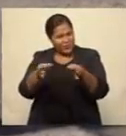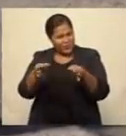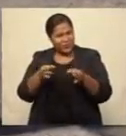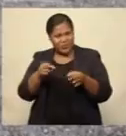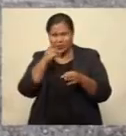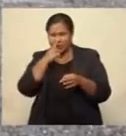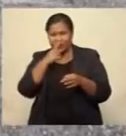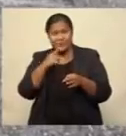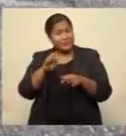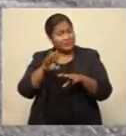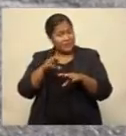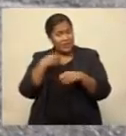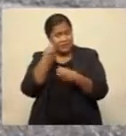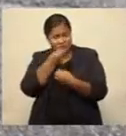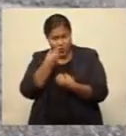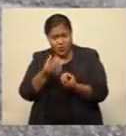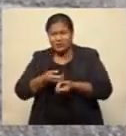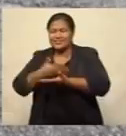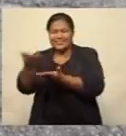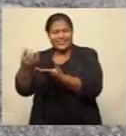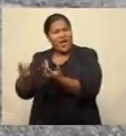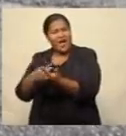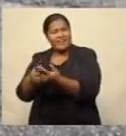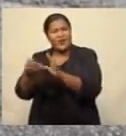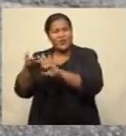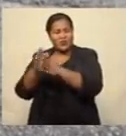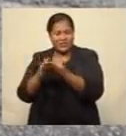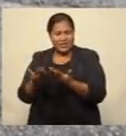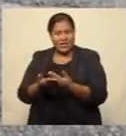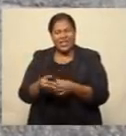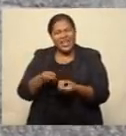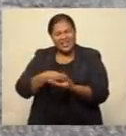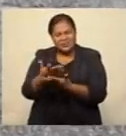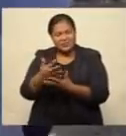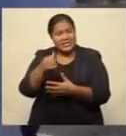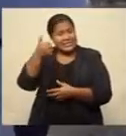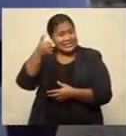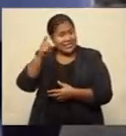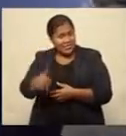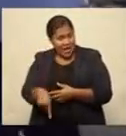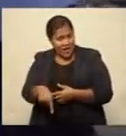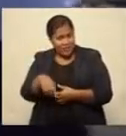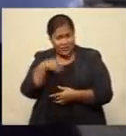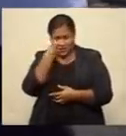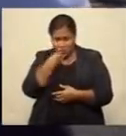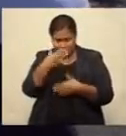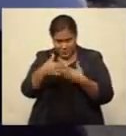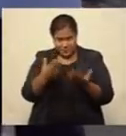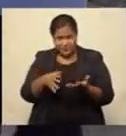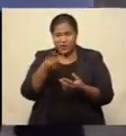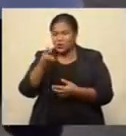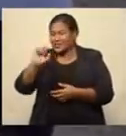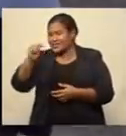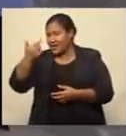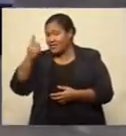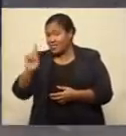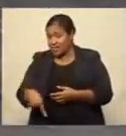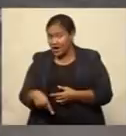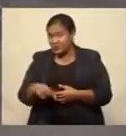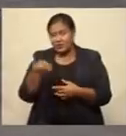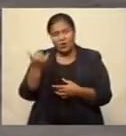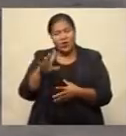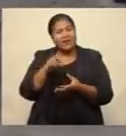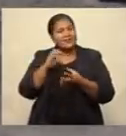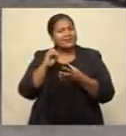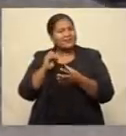where rations are needed. Gunder adds they have distributed close to 6,000 ration packs and 27,000 requests have been